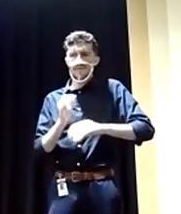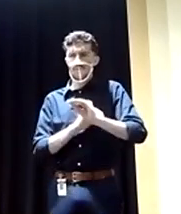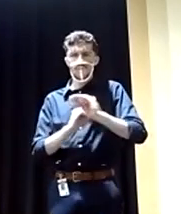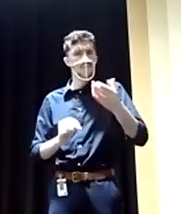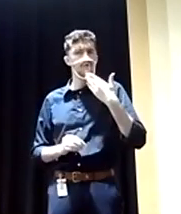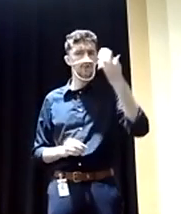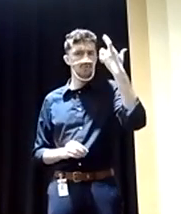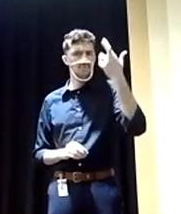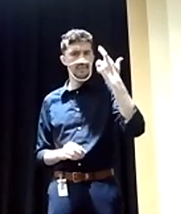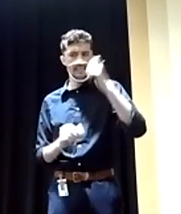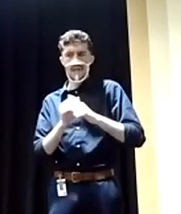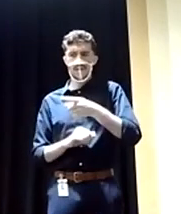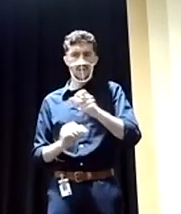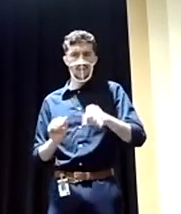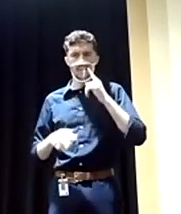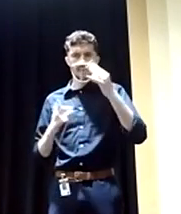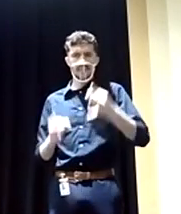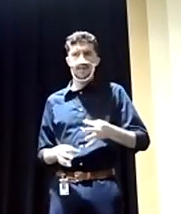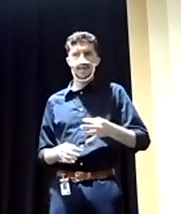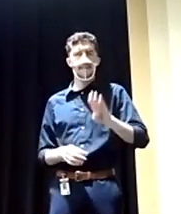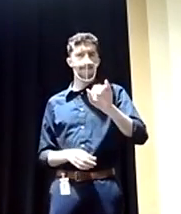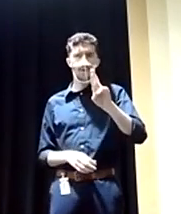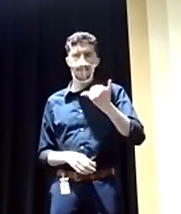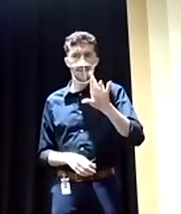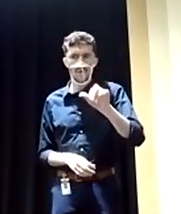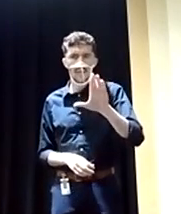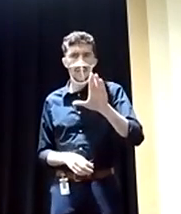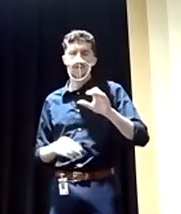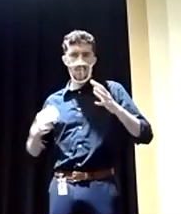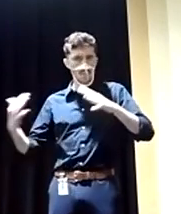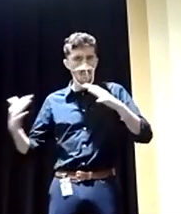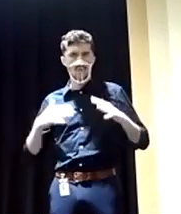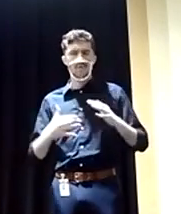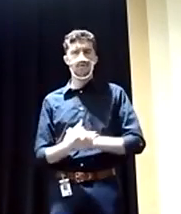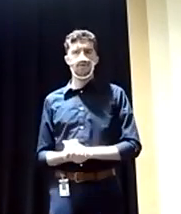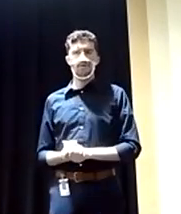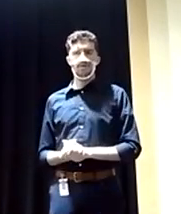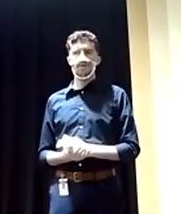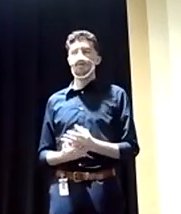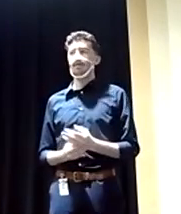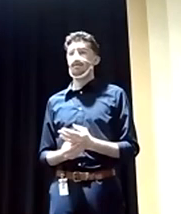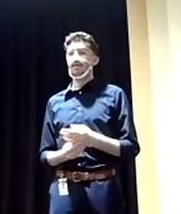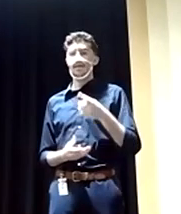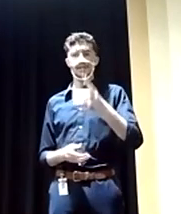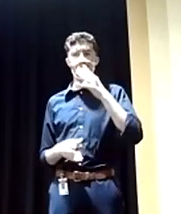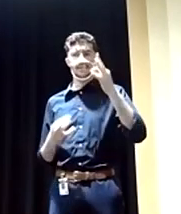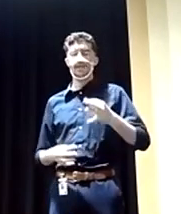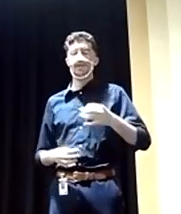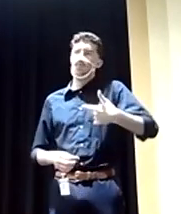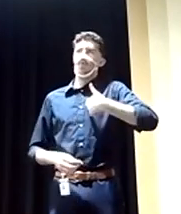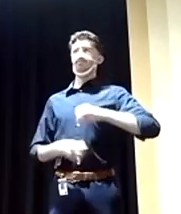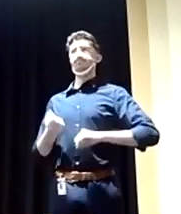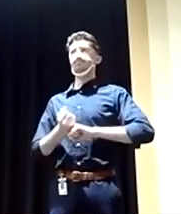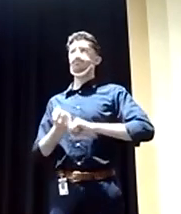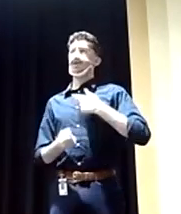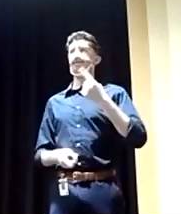unprovoked, barbaric war that he began, and to continue to say that he is somehow justified because of the